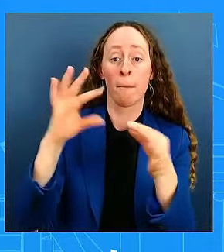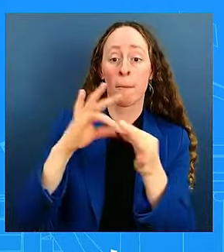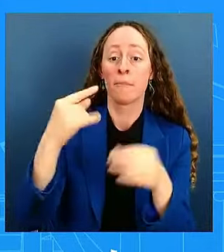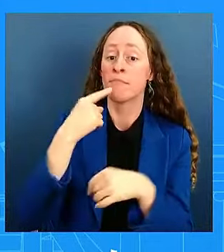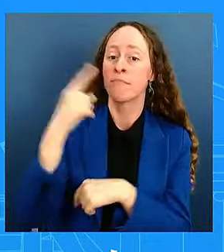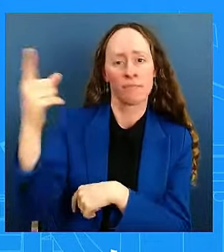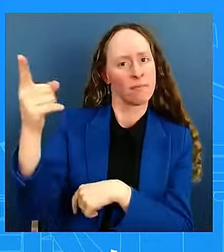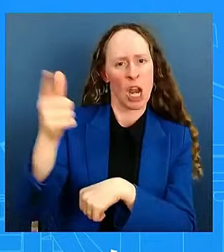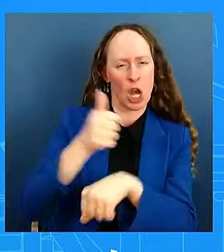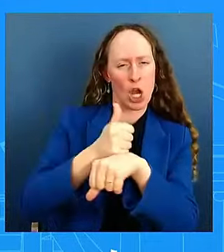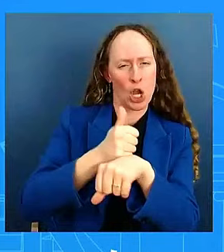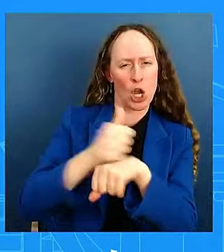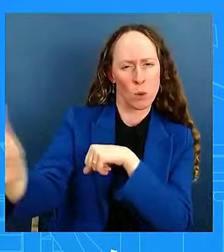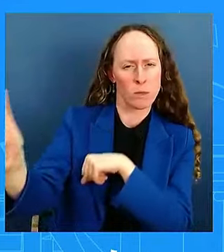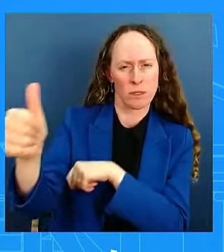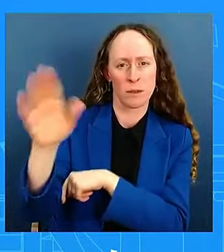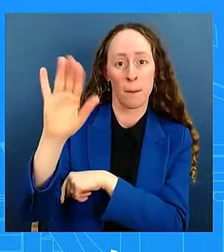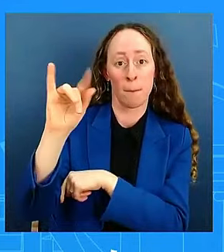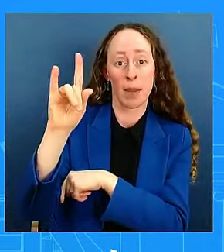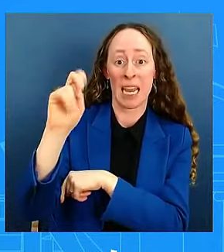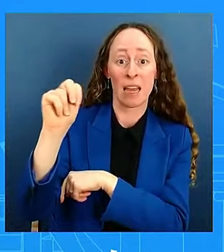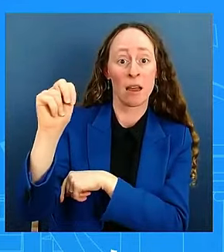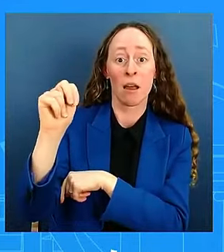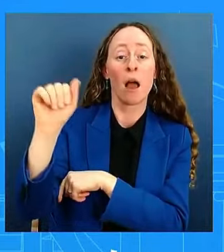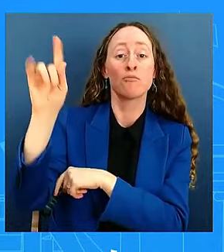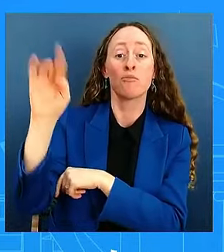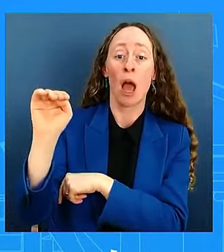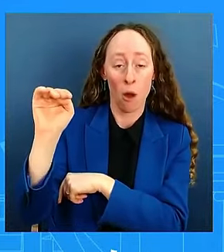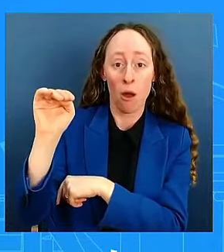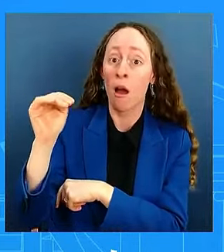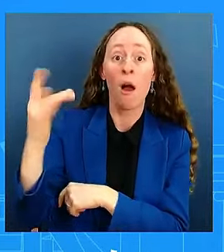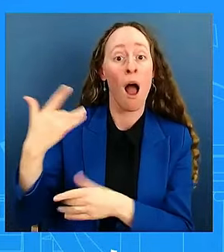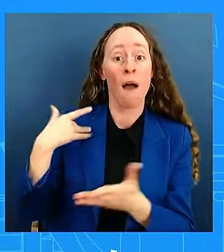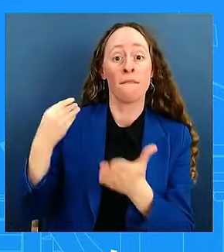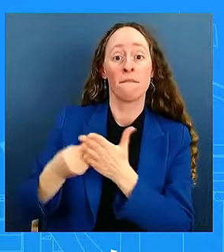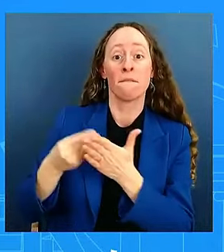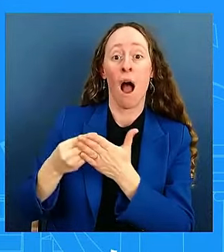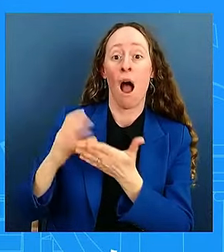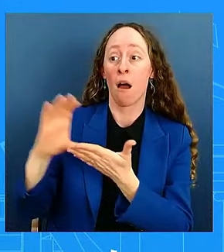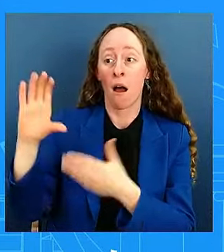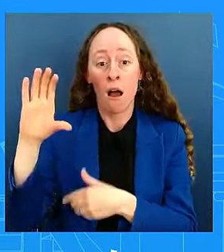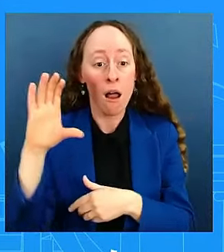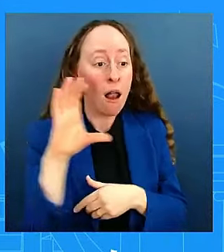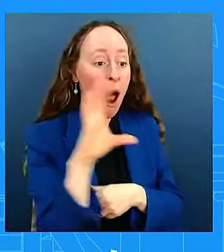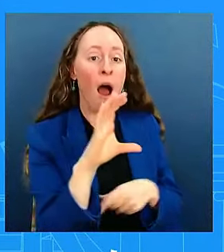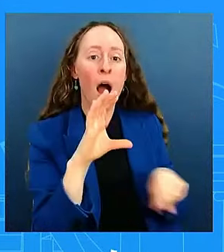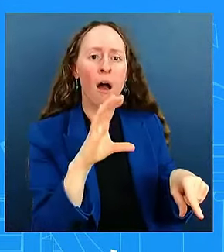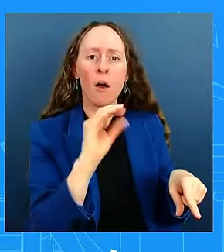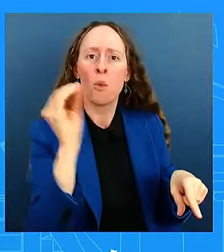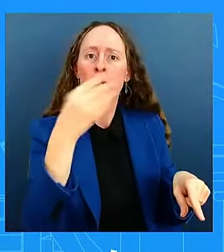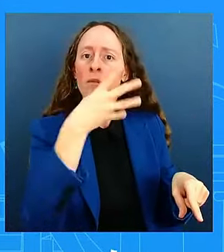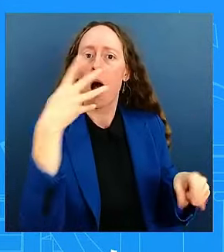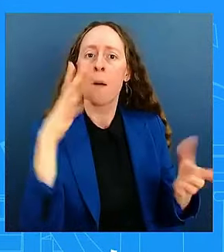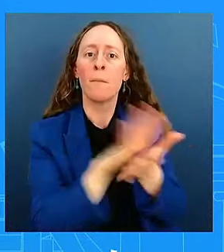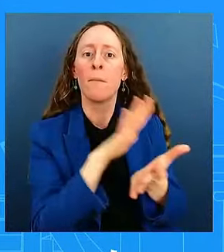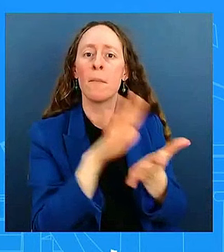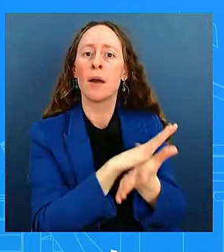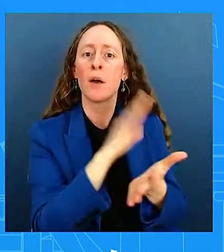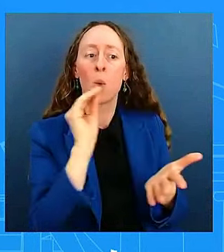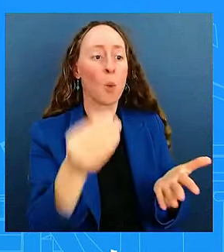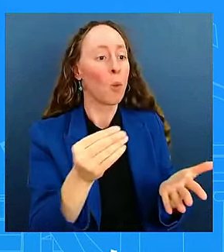is the White House responding to that? I mean, it's just categorically false. It is not true. It is a false statement. Uh,